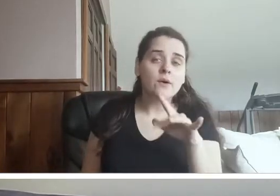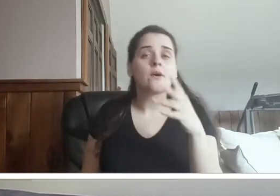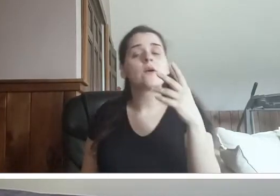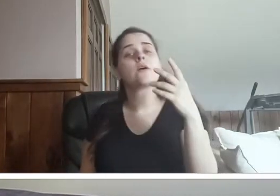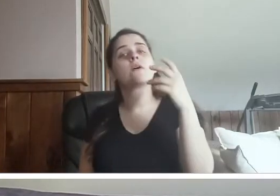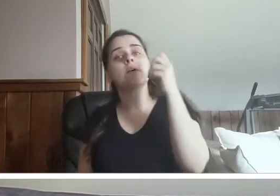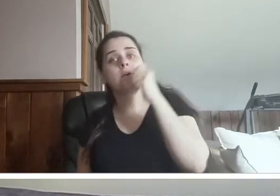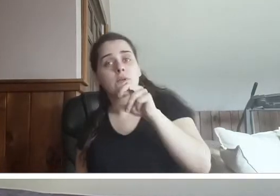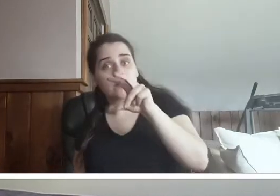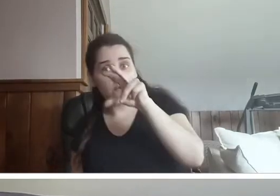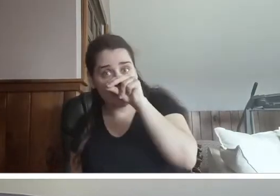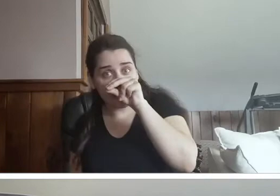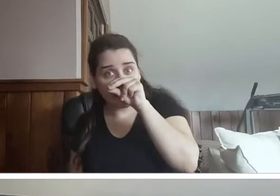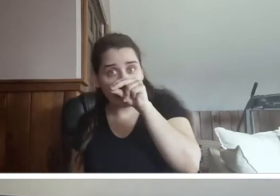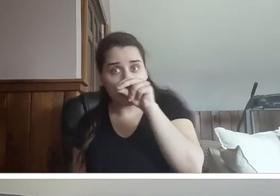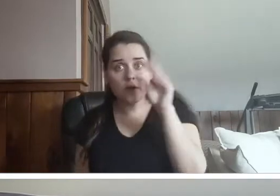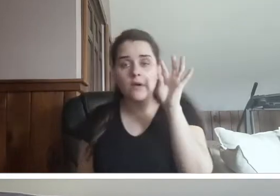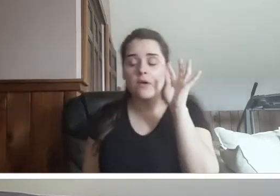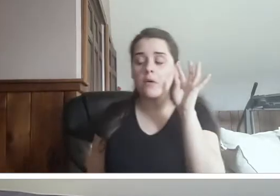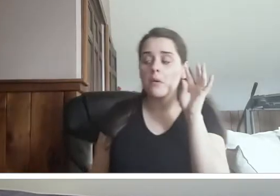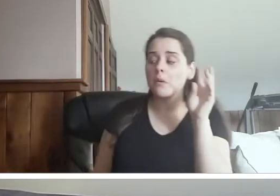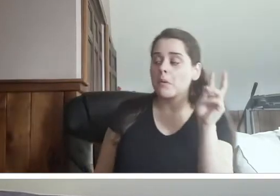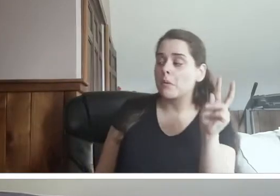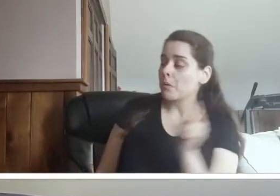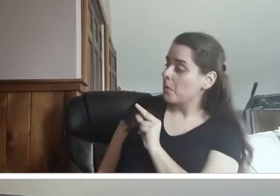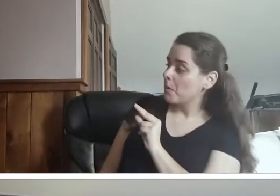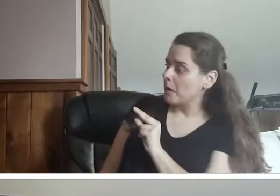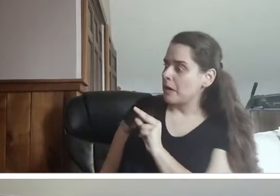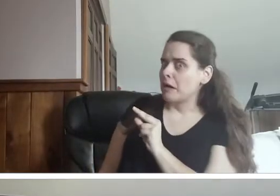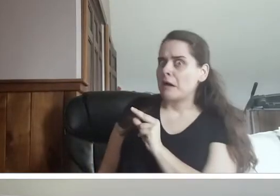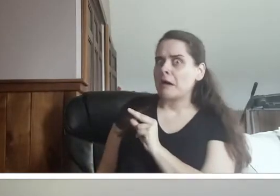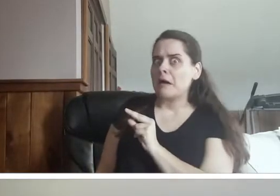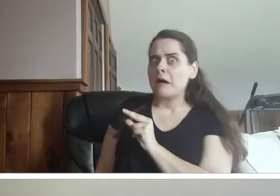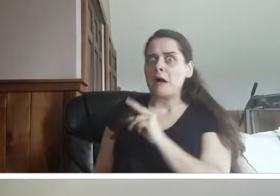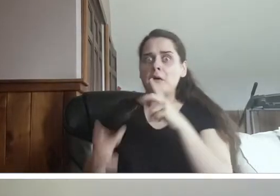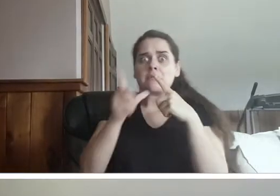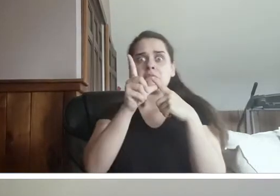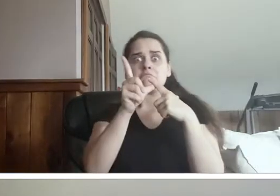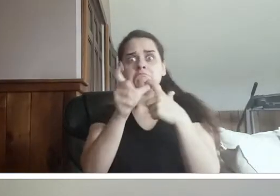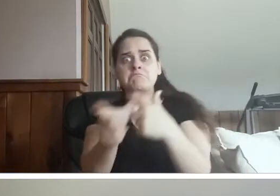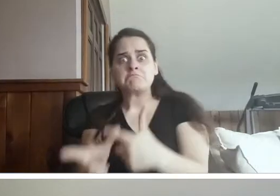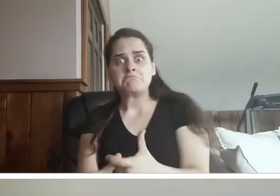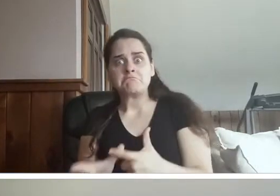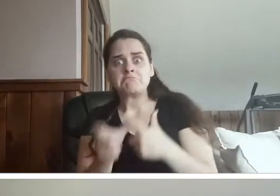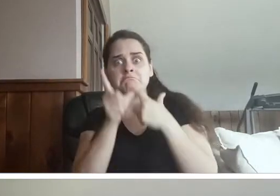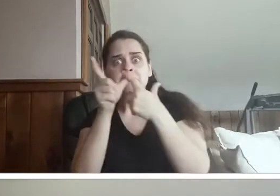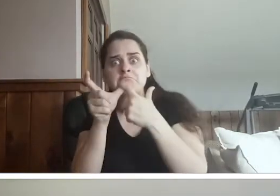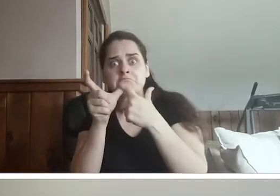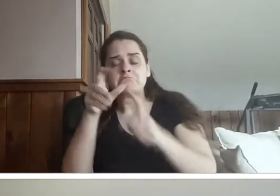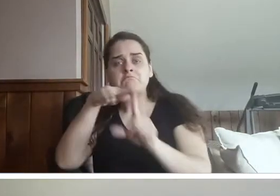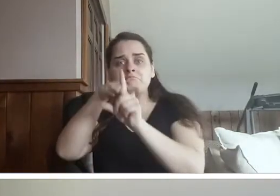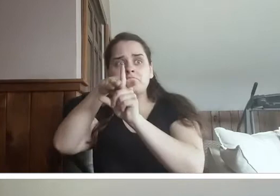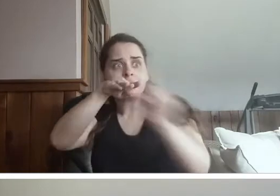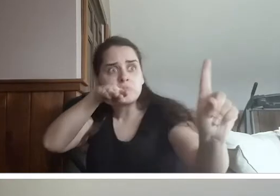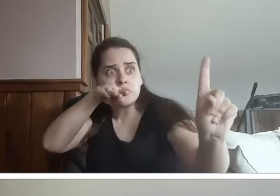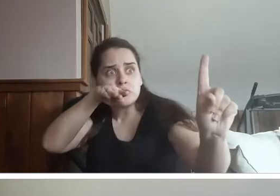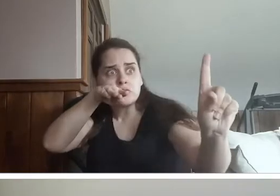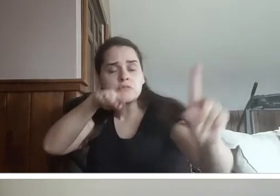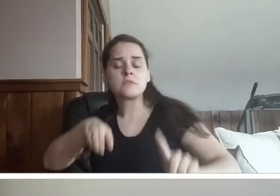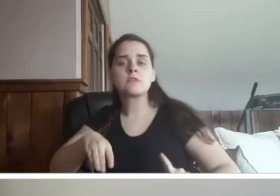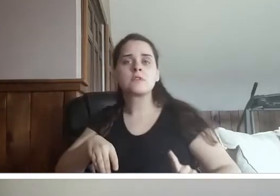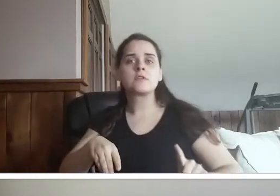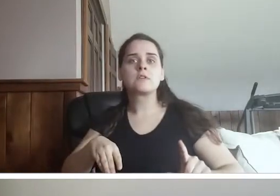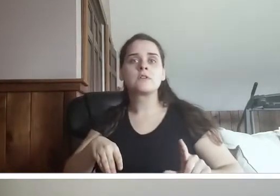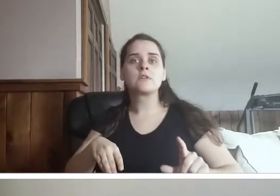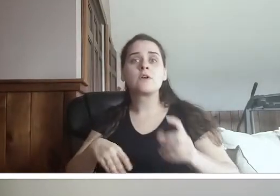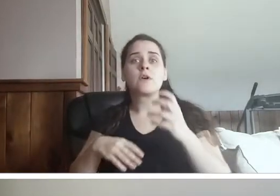Run, said Chicken Little, run, said Henny Penny, run, said Ducky Lucky, run, said Goosey